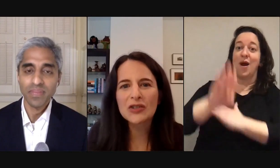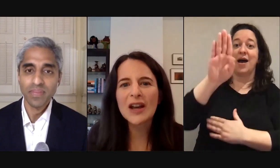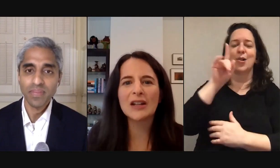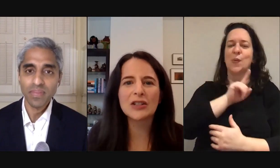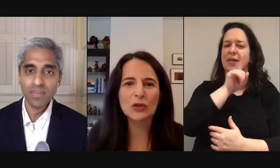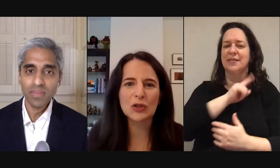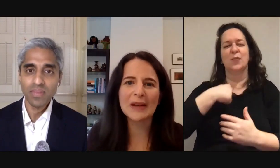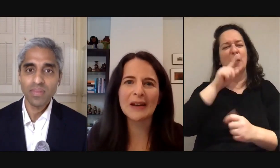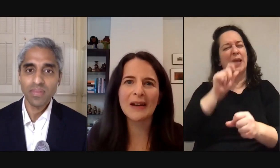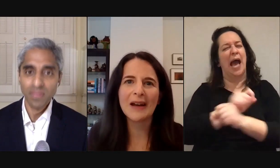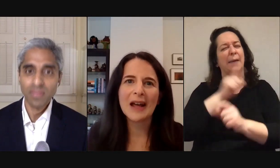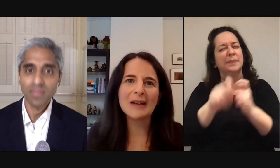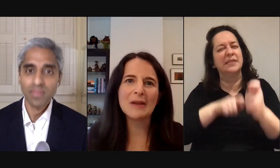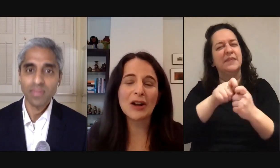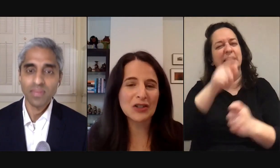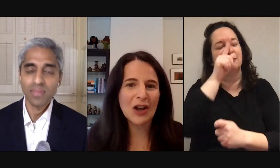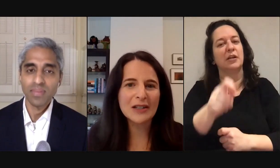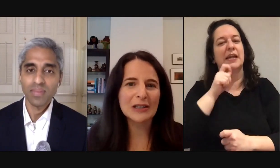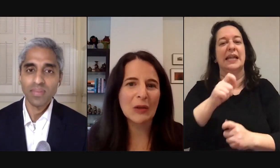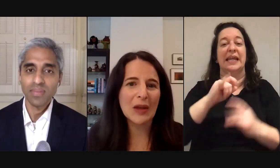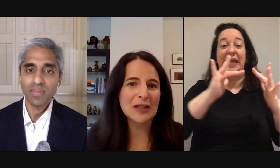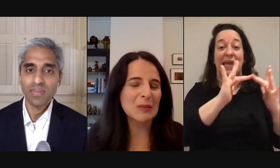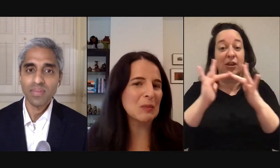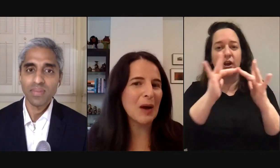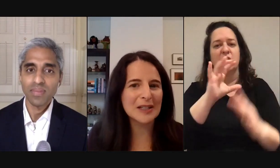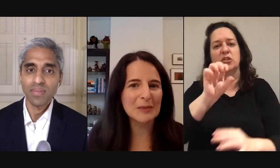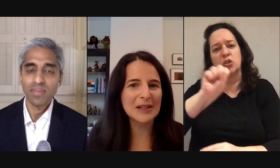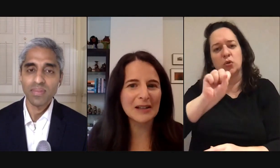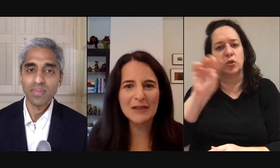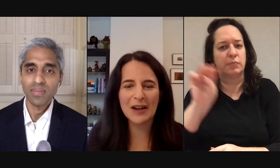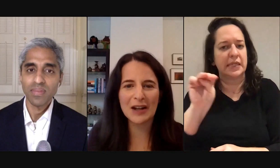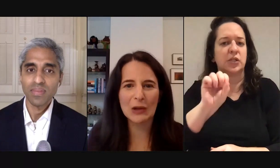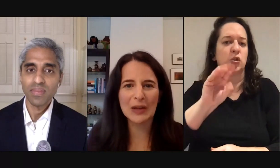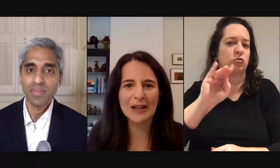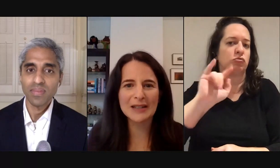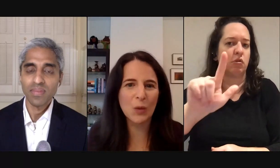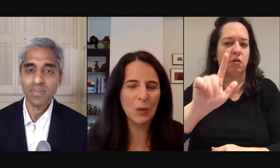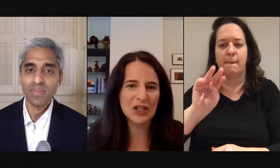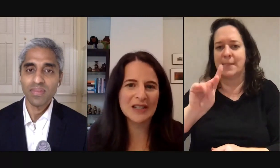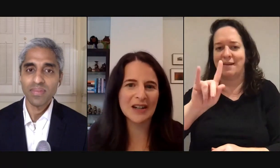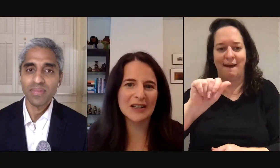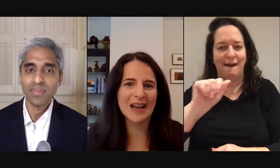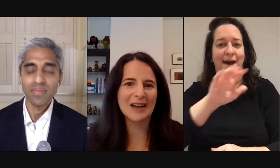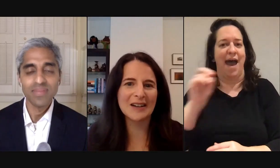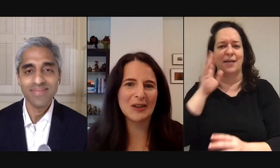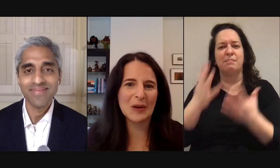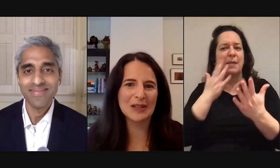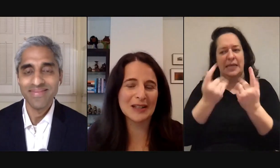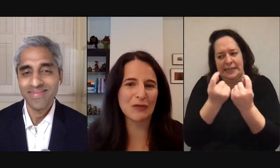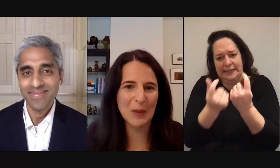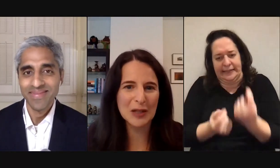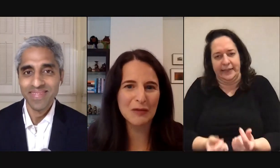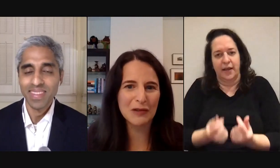role of the internet and social media in not just causing loneliness but possibly alleviating loneliness like which is it is that